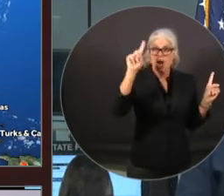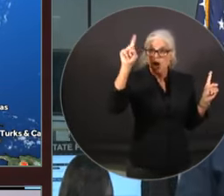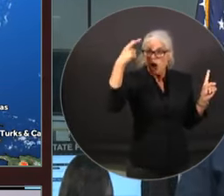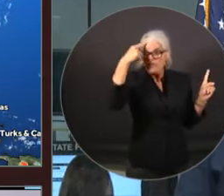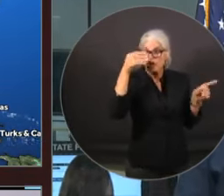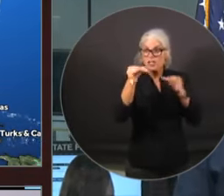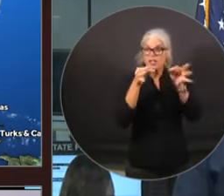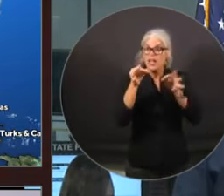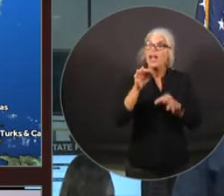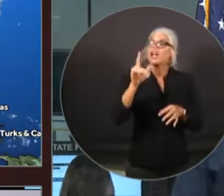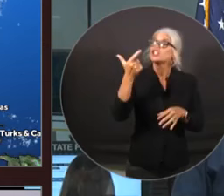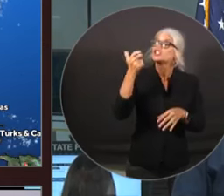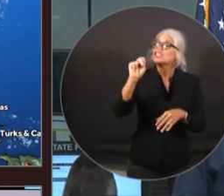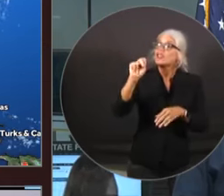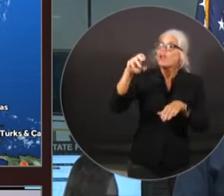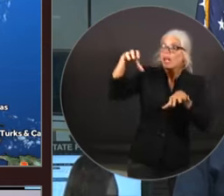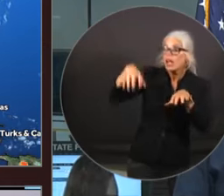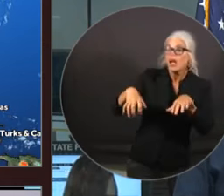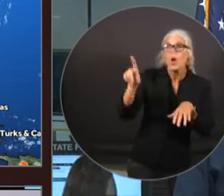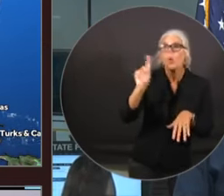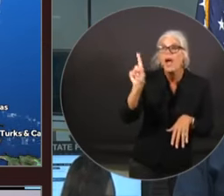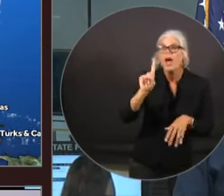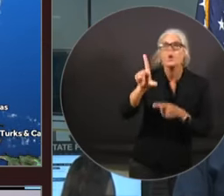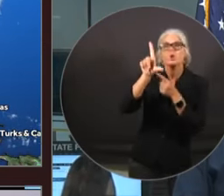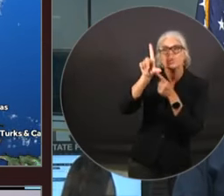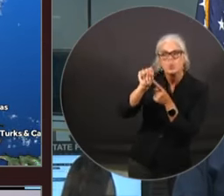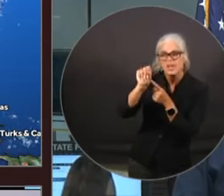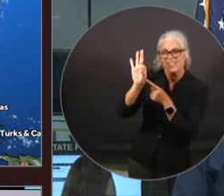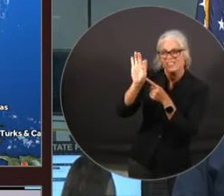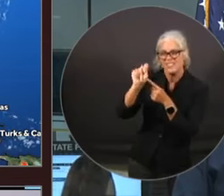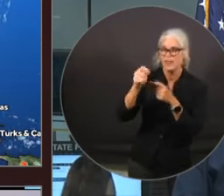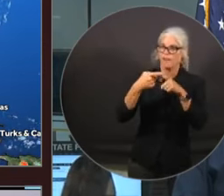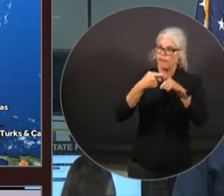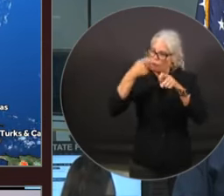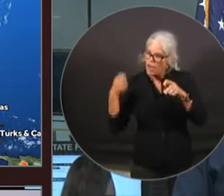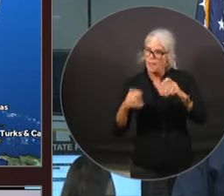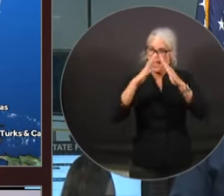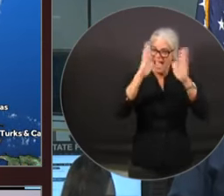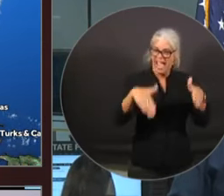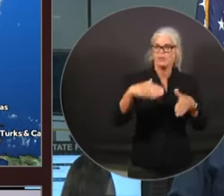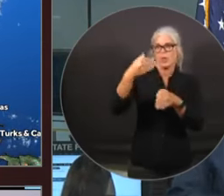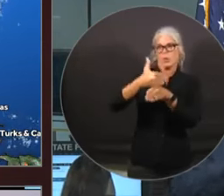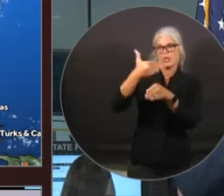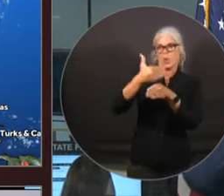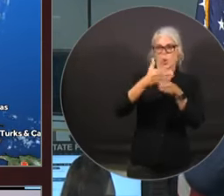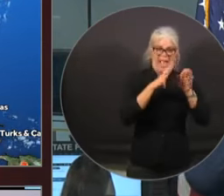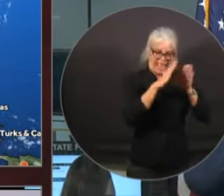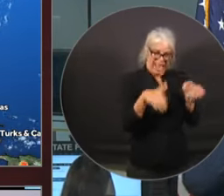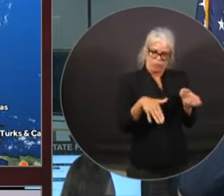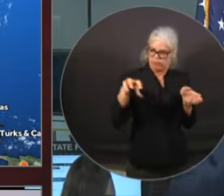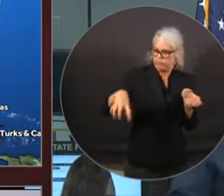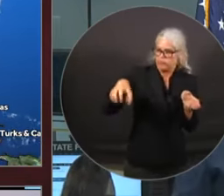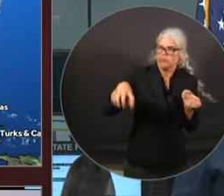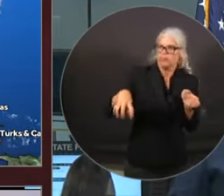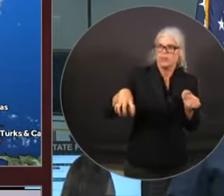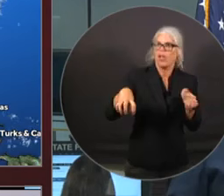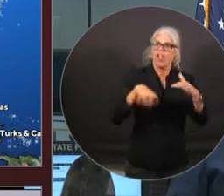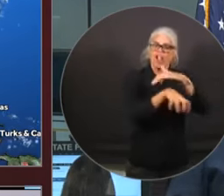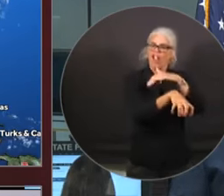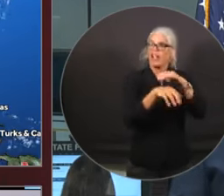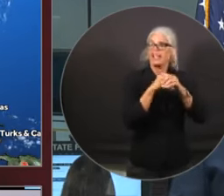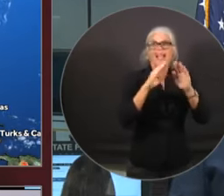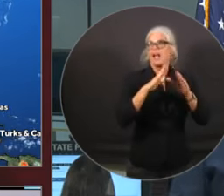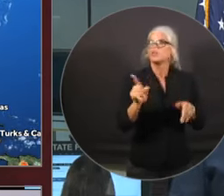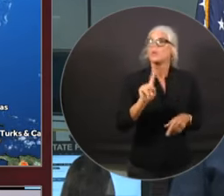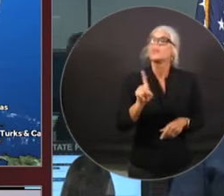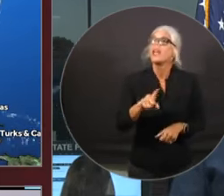open door, an open window. I'm going to finish the the second 220s, which is if you have to refuel, make sure you shut